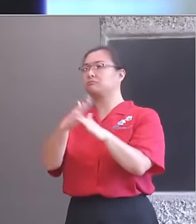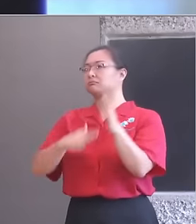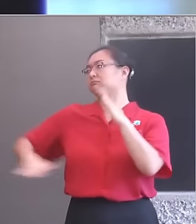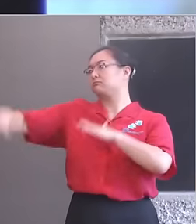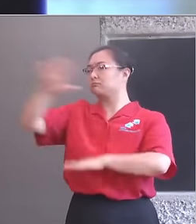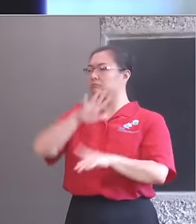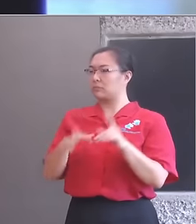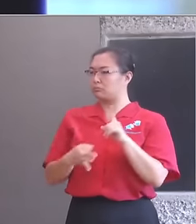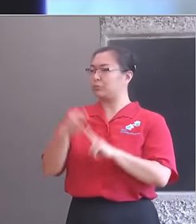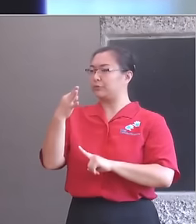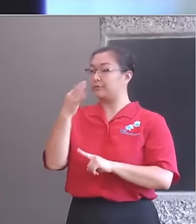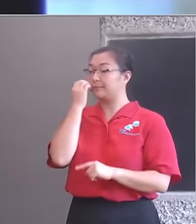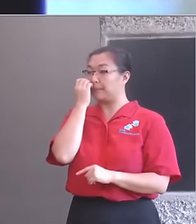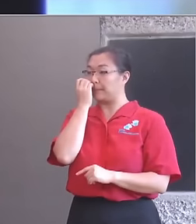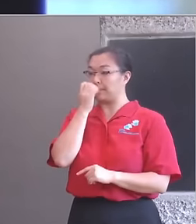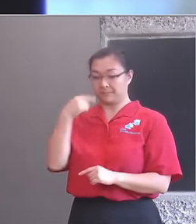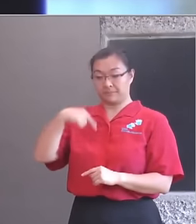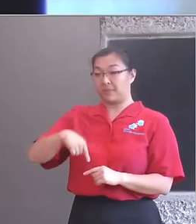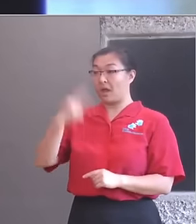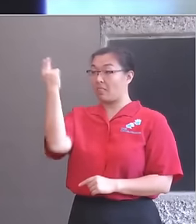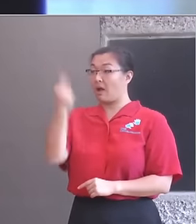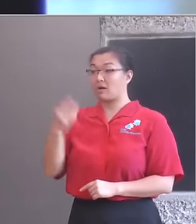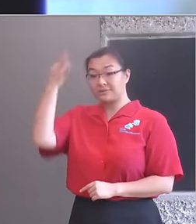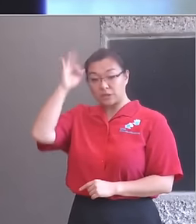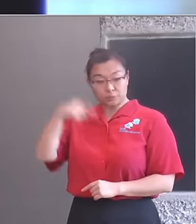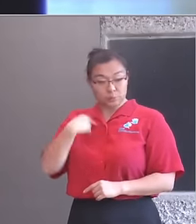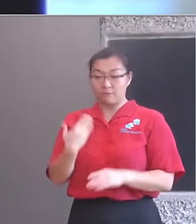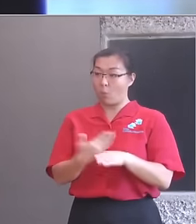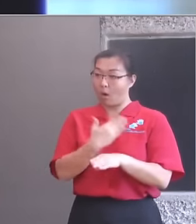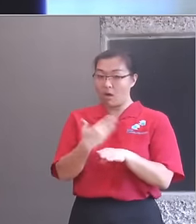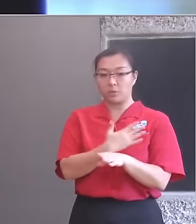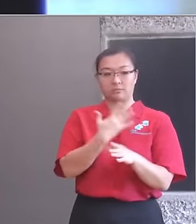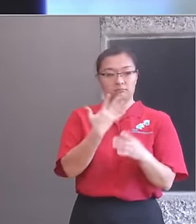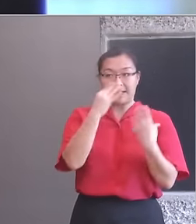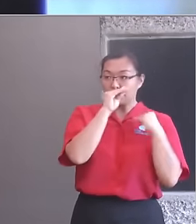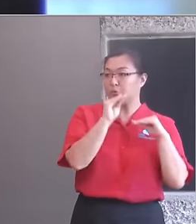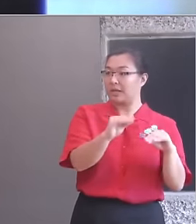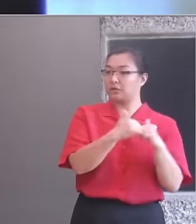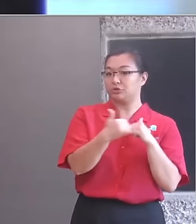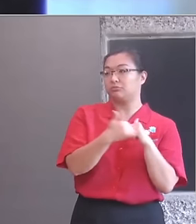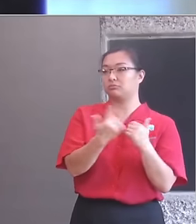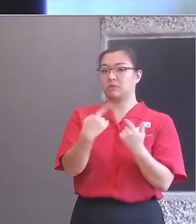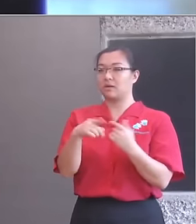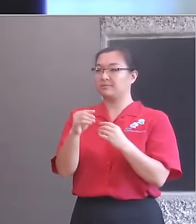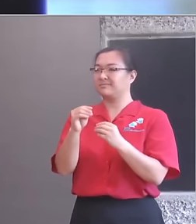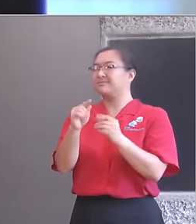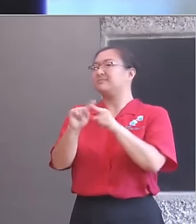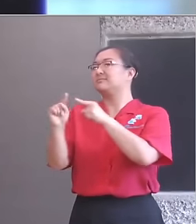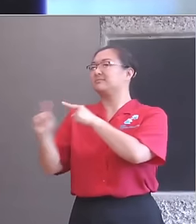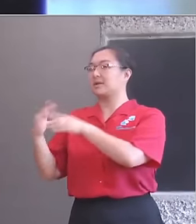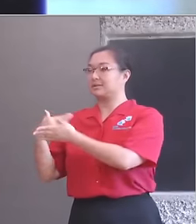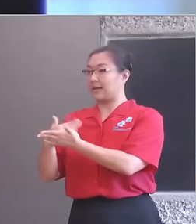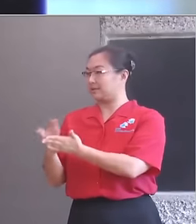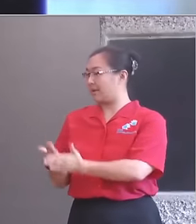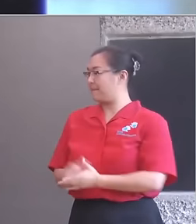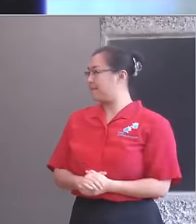we've worked with many others across the cultural and education sectors. We've supported the development of quality principles for